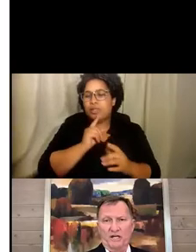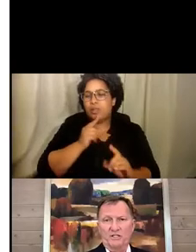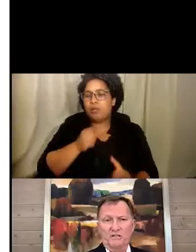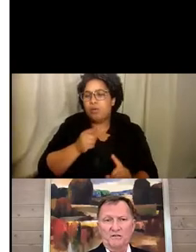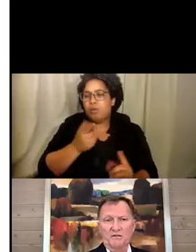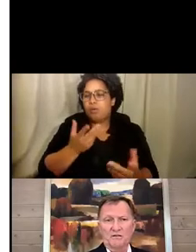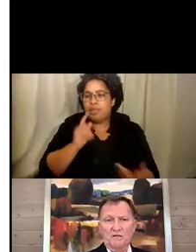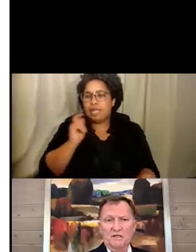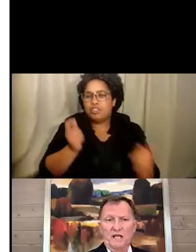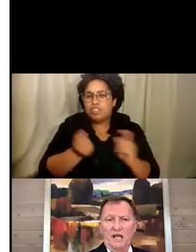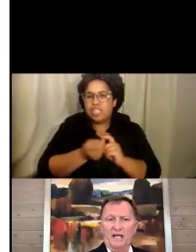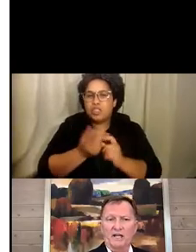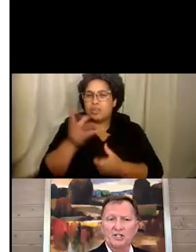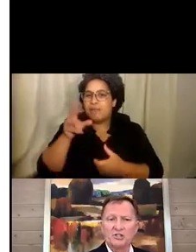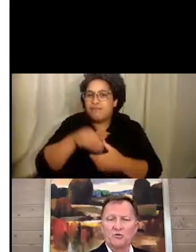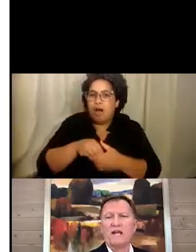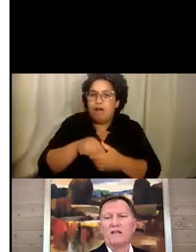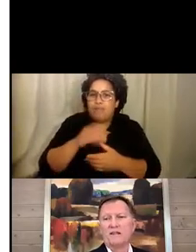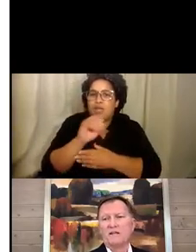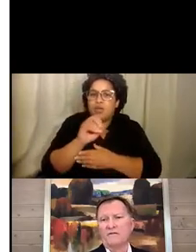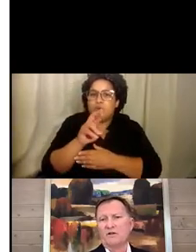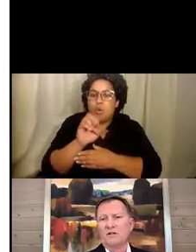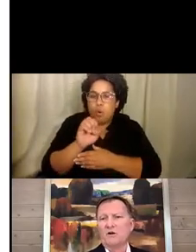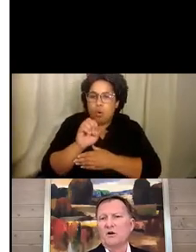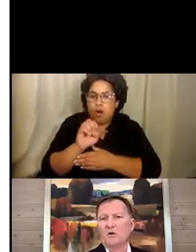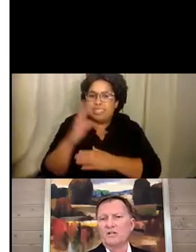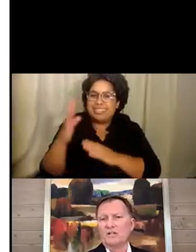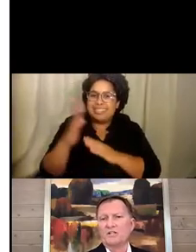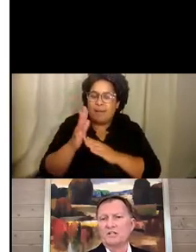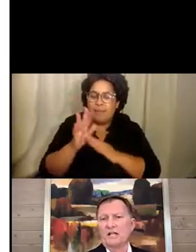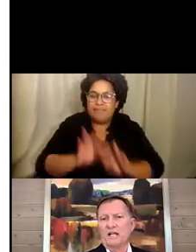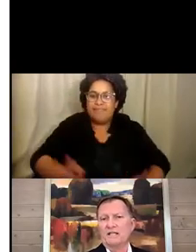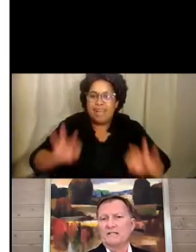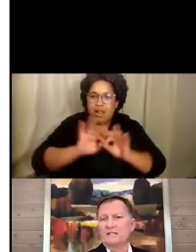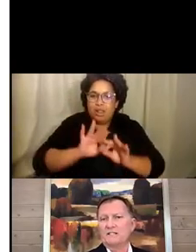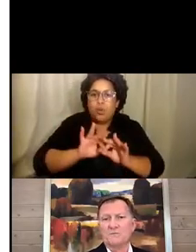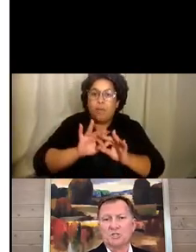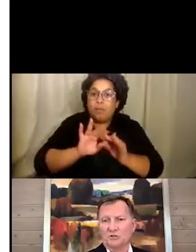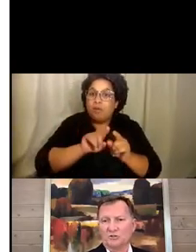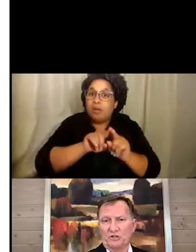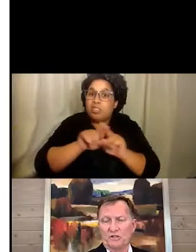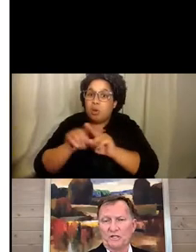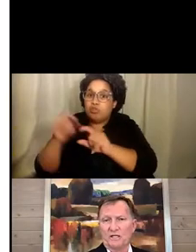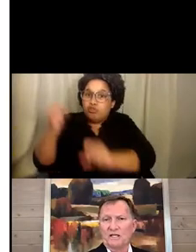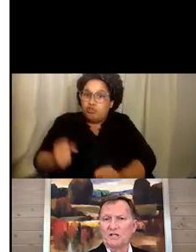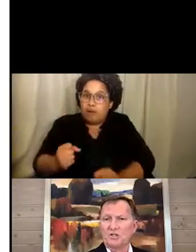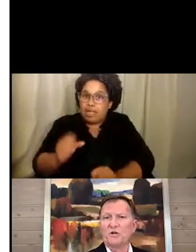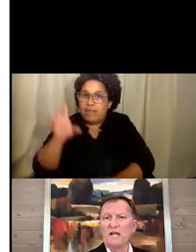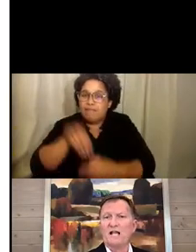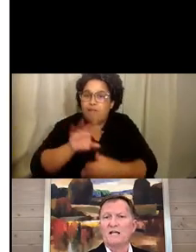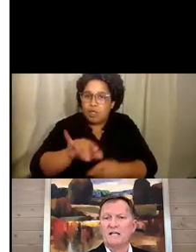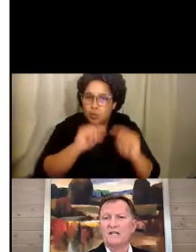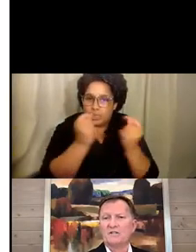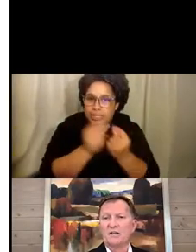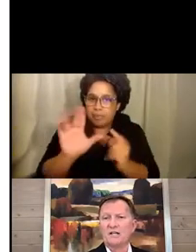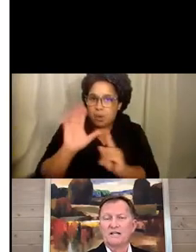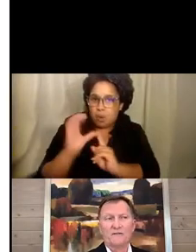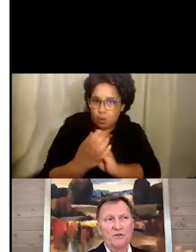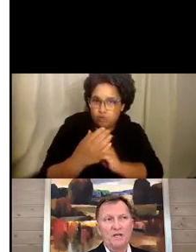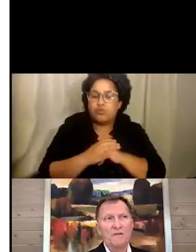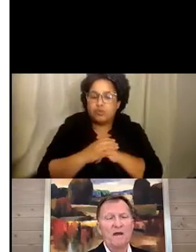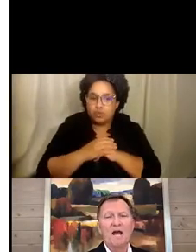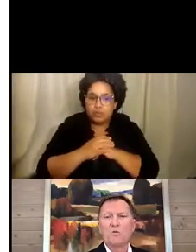organization and a strength of your organization and team's culture. Because the reality is,